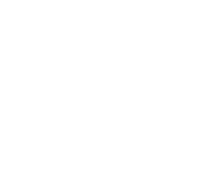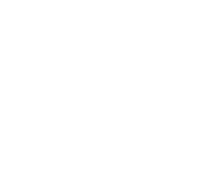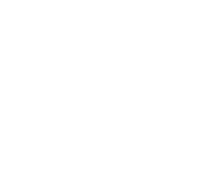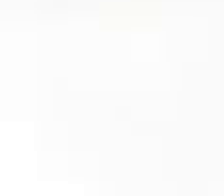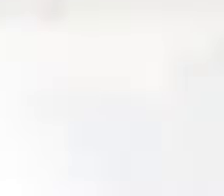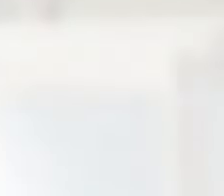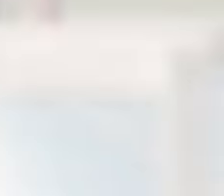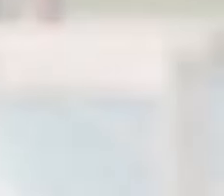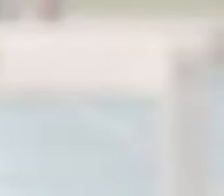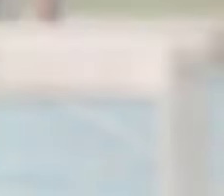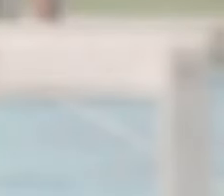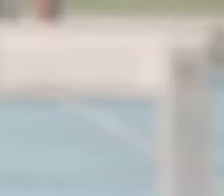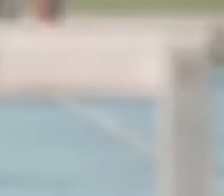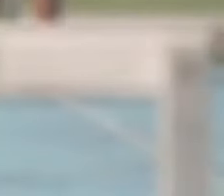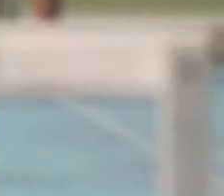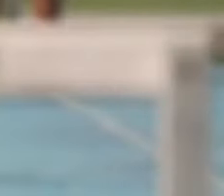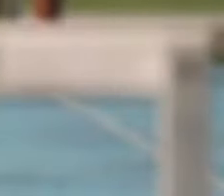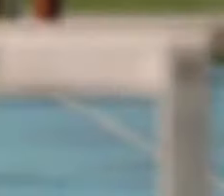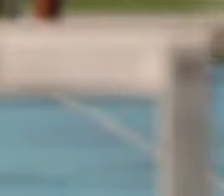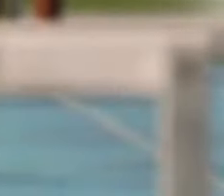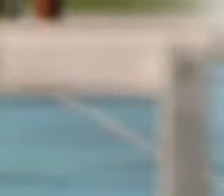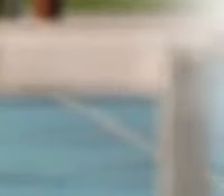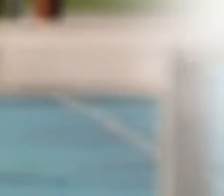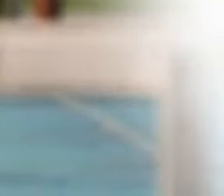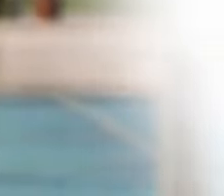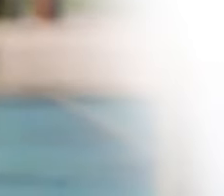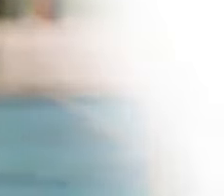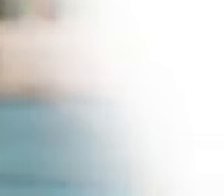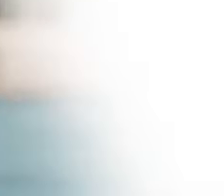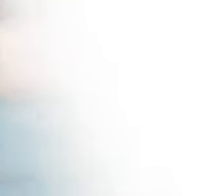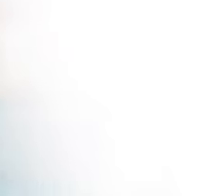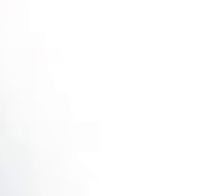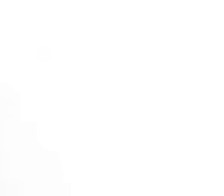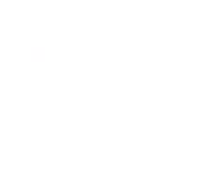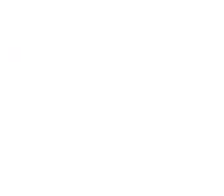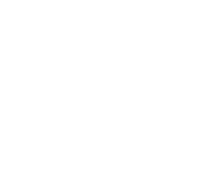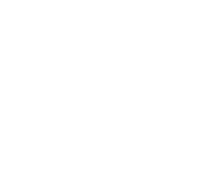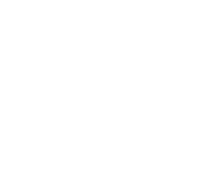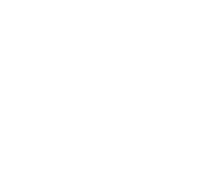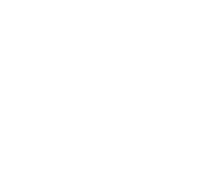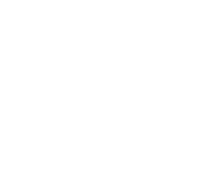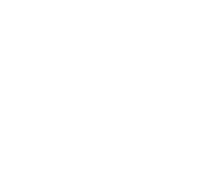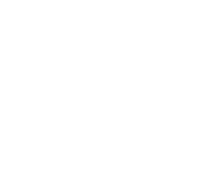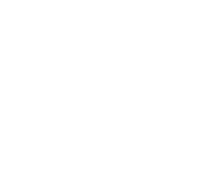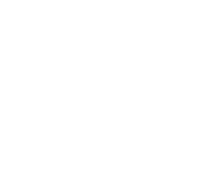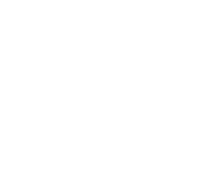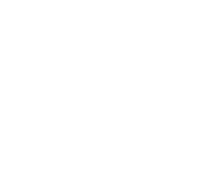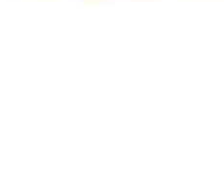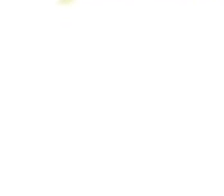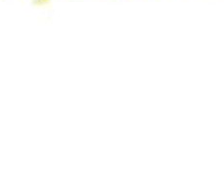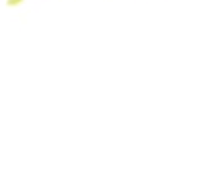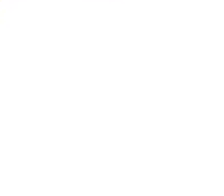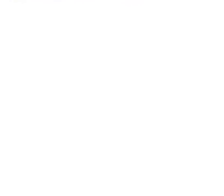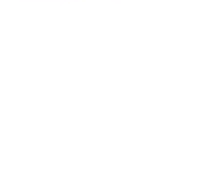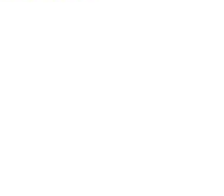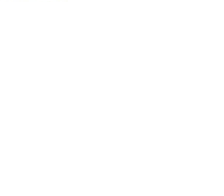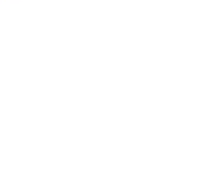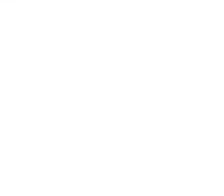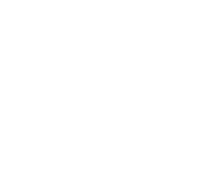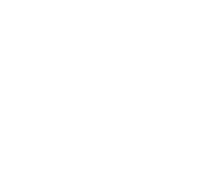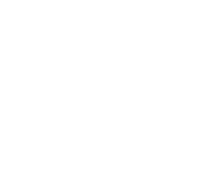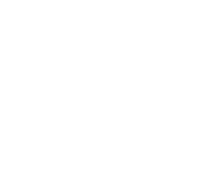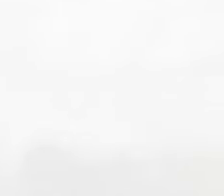responsible for one stimuli that could impact positively our whole life? And what if we created opportunities to